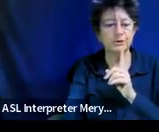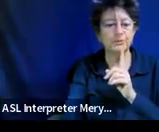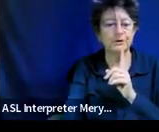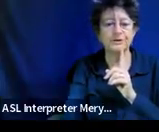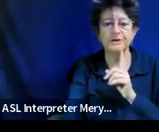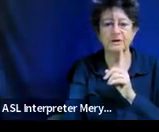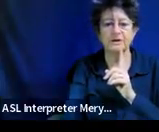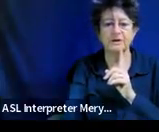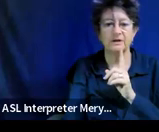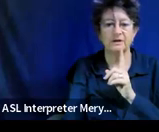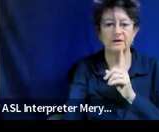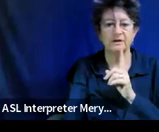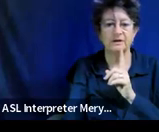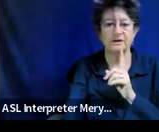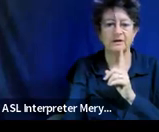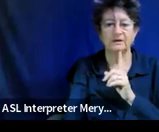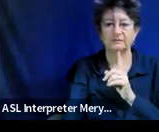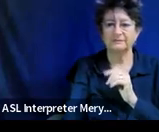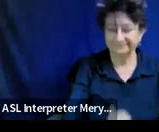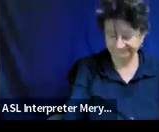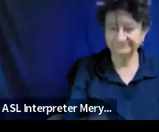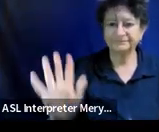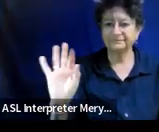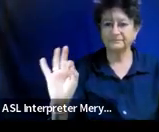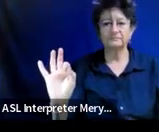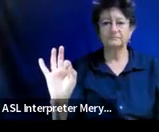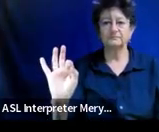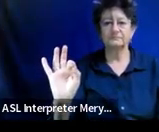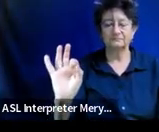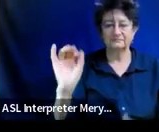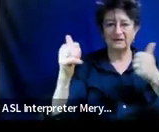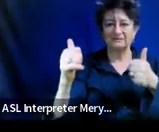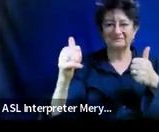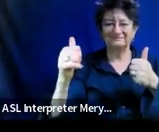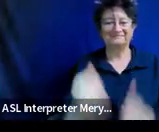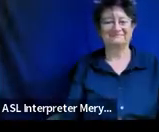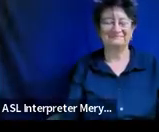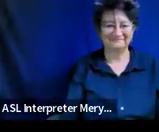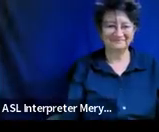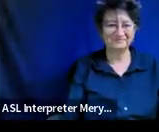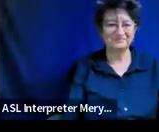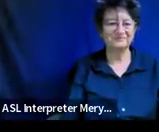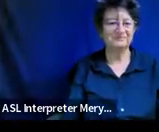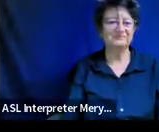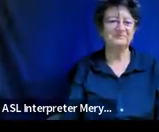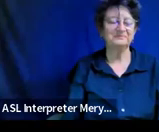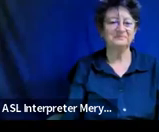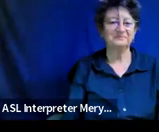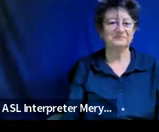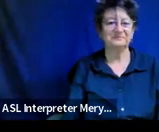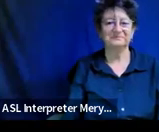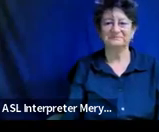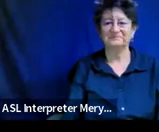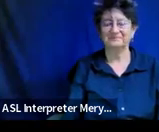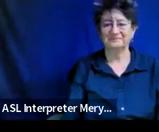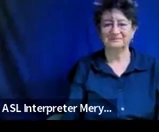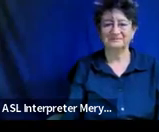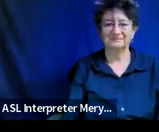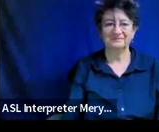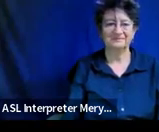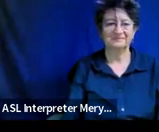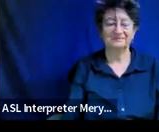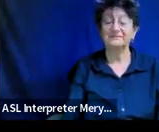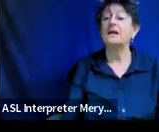switch interpreters okay you're all set thanks guys um okay